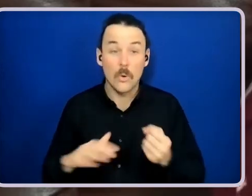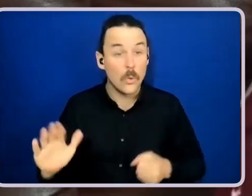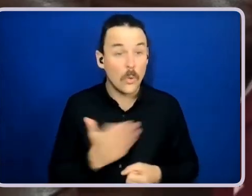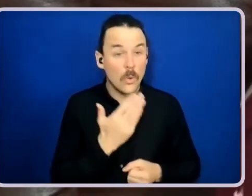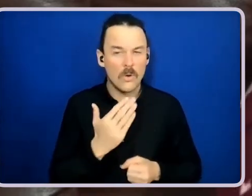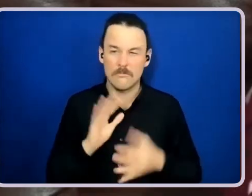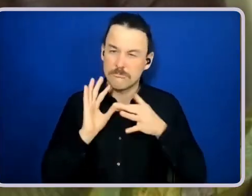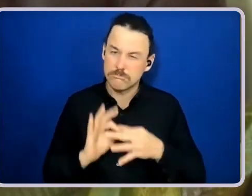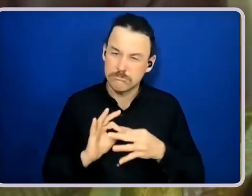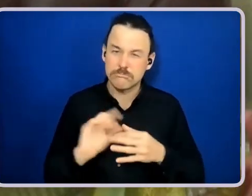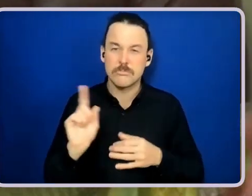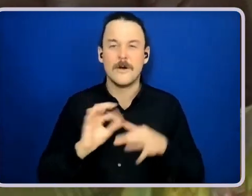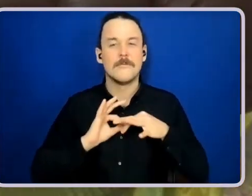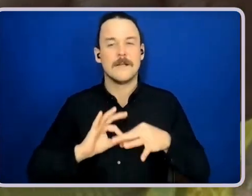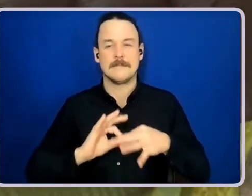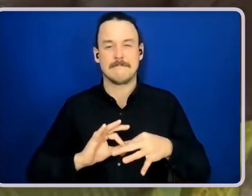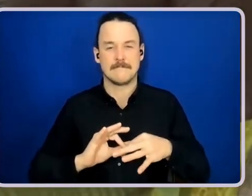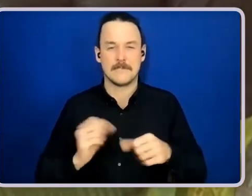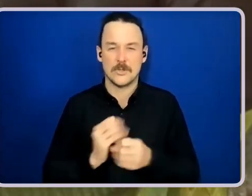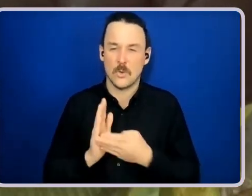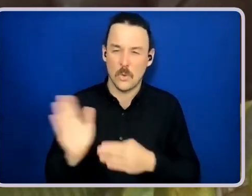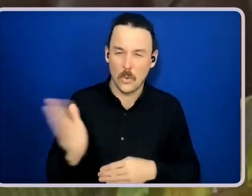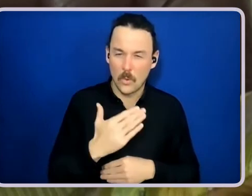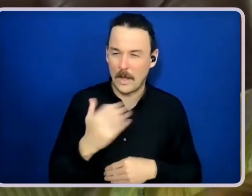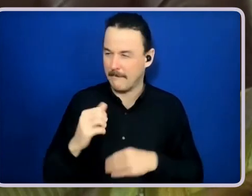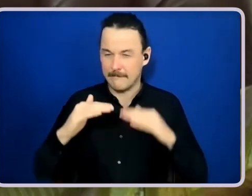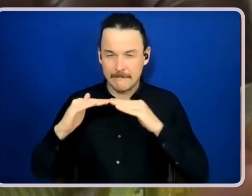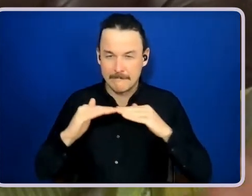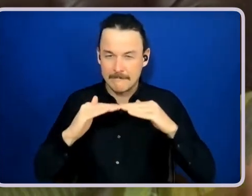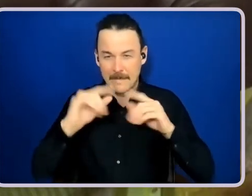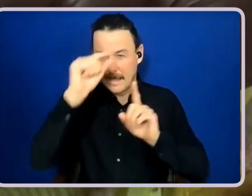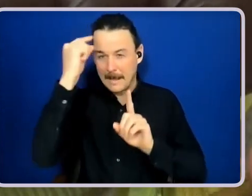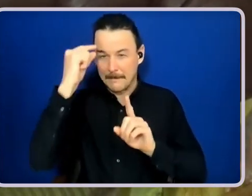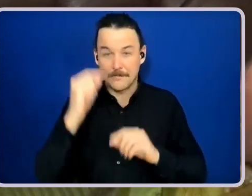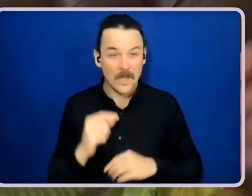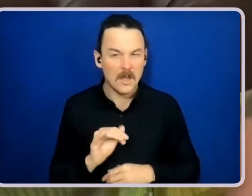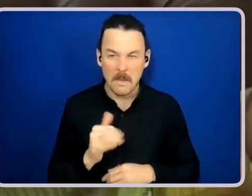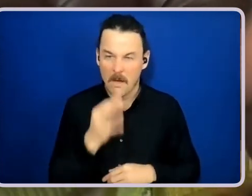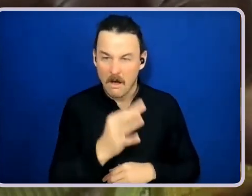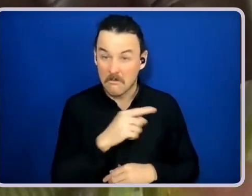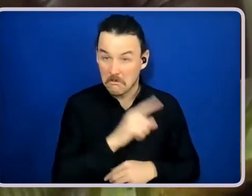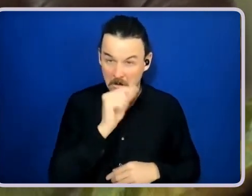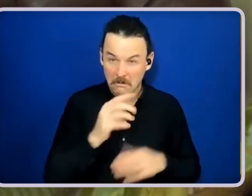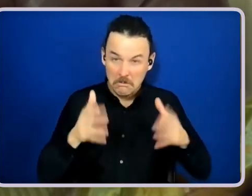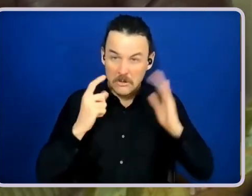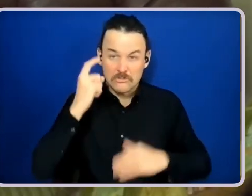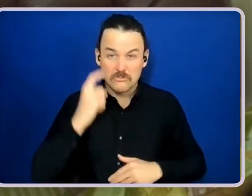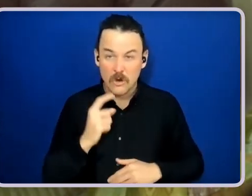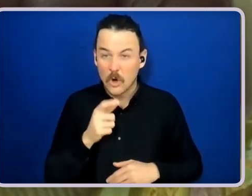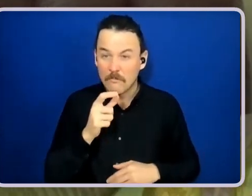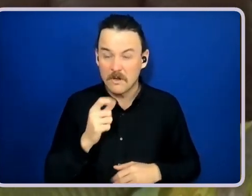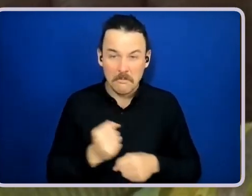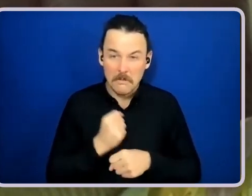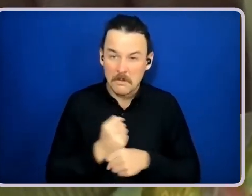a common purpose. So maybe ask if you could have a go on the coffees and just like, it's like any skill, the more you do it, the more better you get.